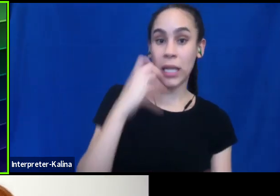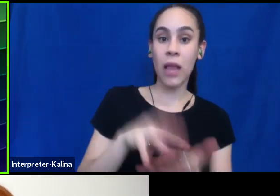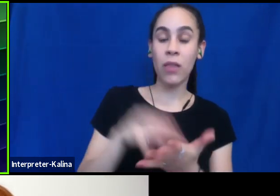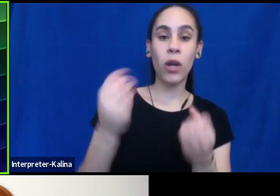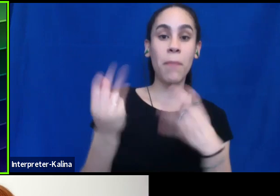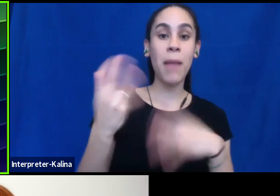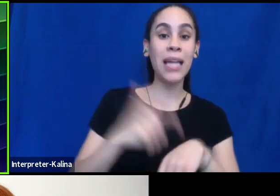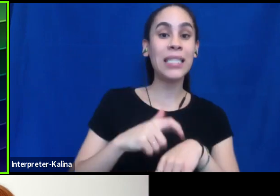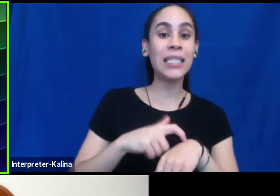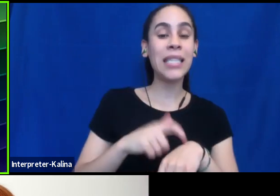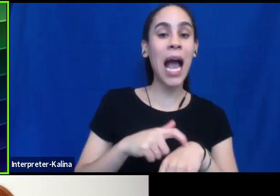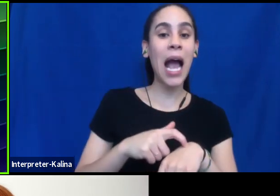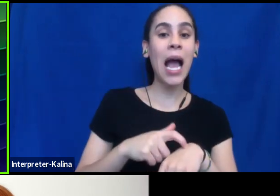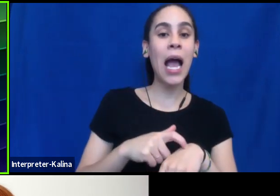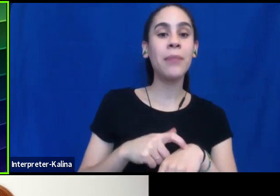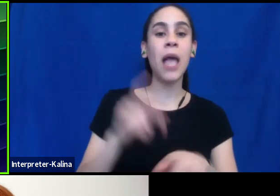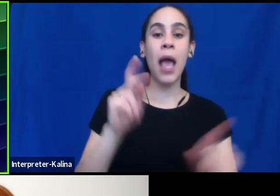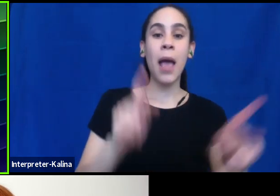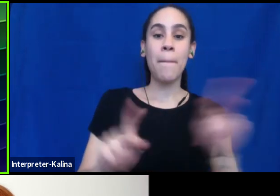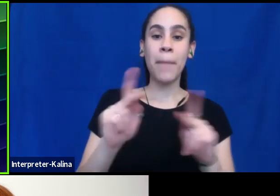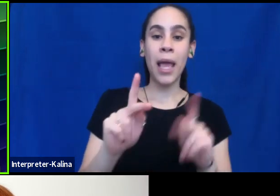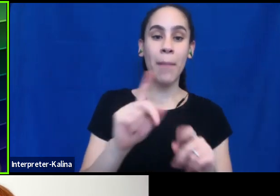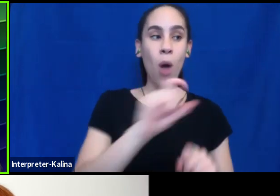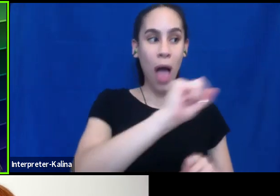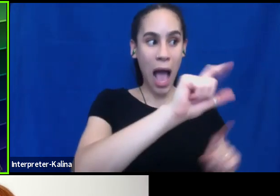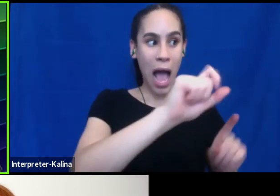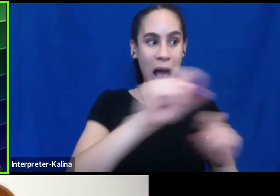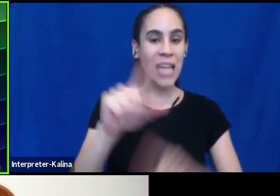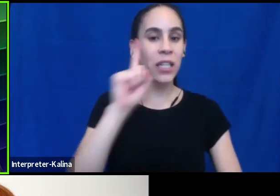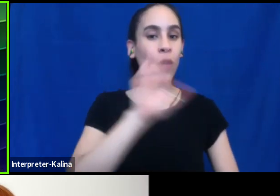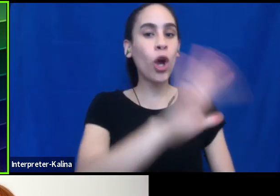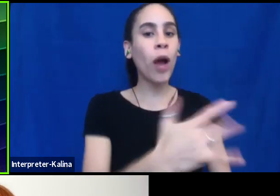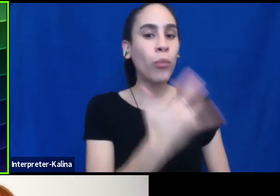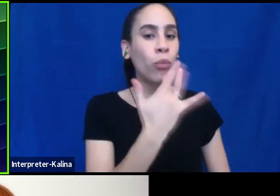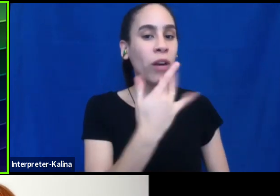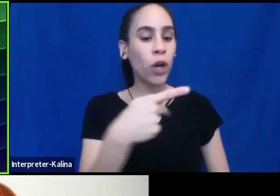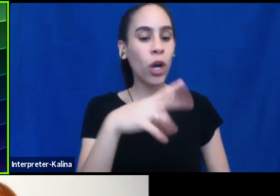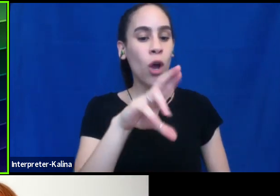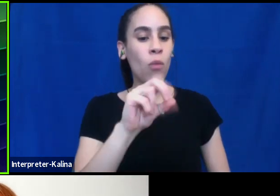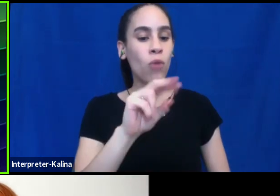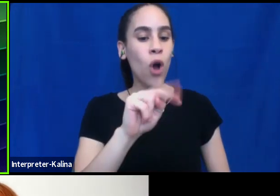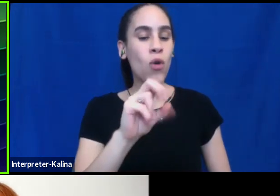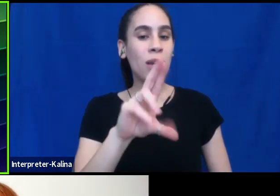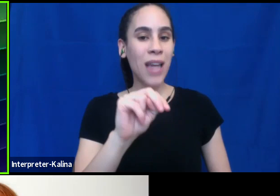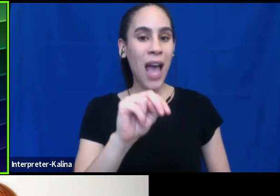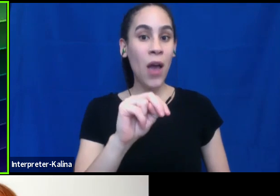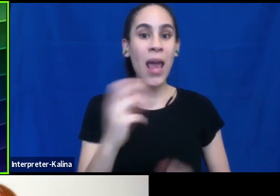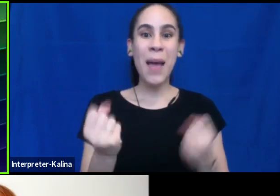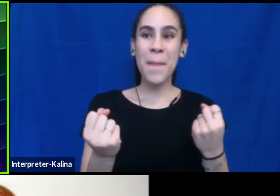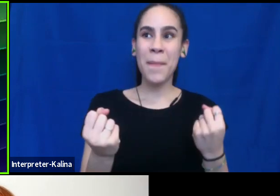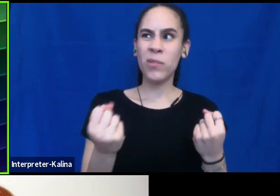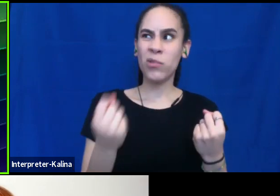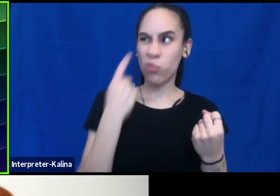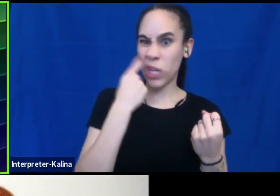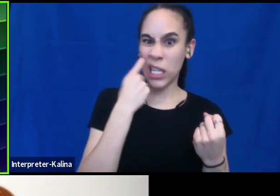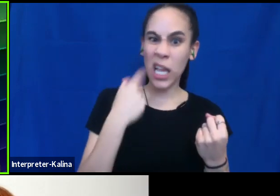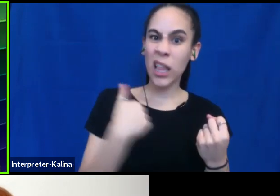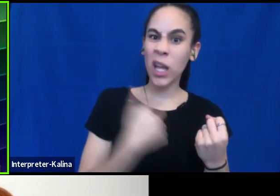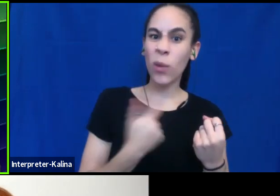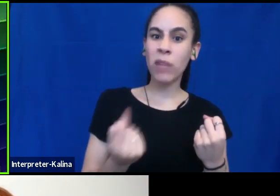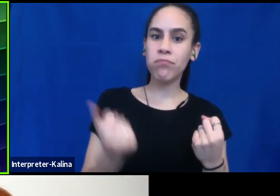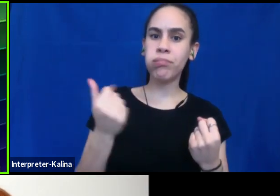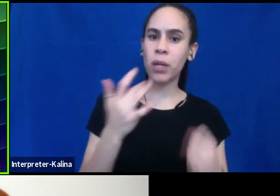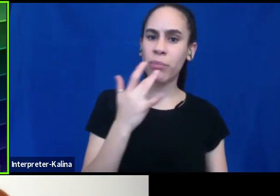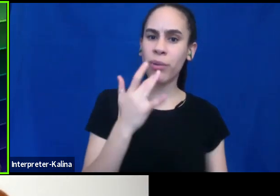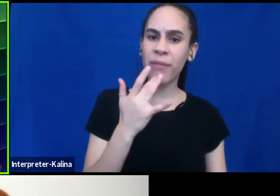asking others for their preferred pronoun. And, um, recently we've kind of dropped the preferred. And the reason that, that,